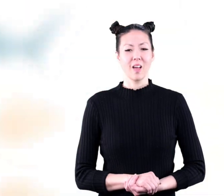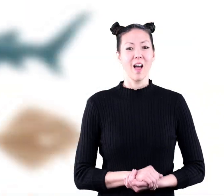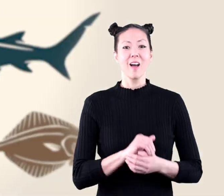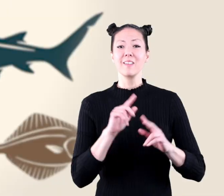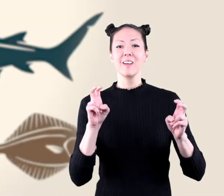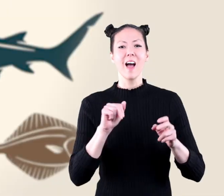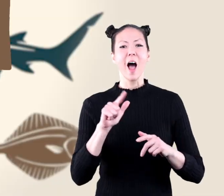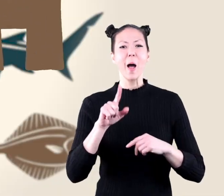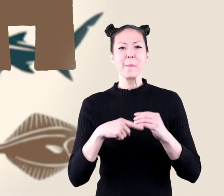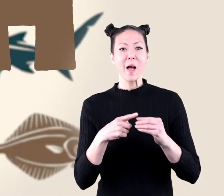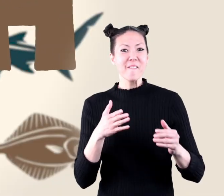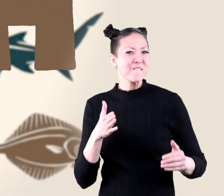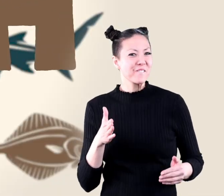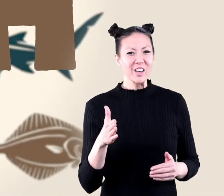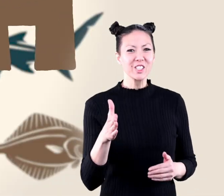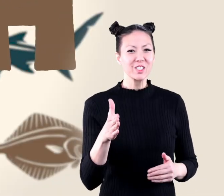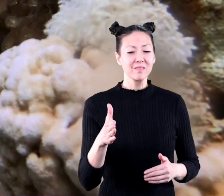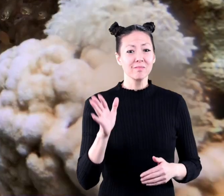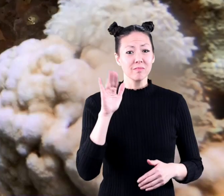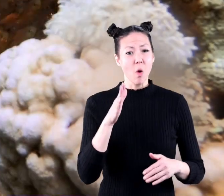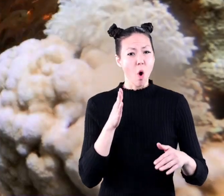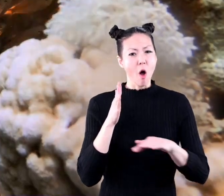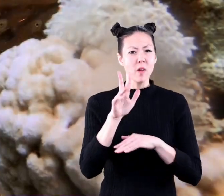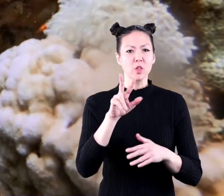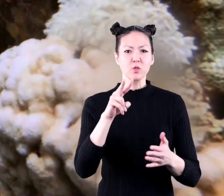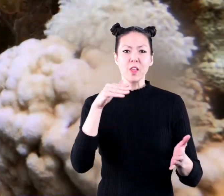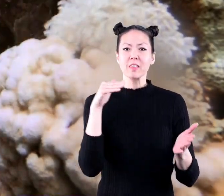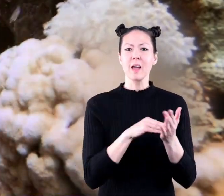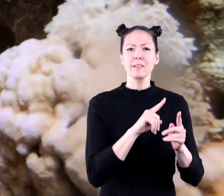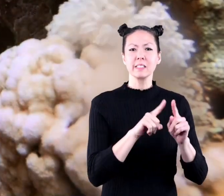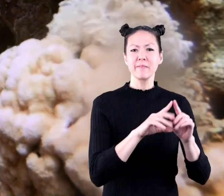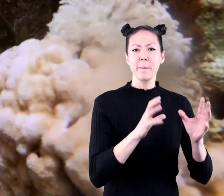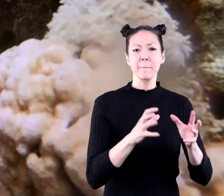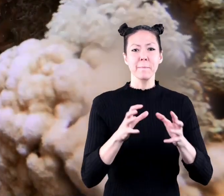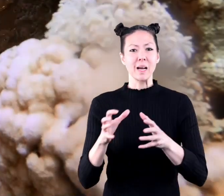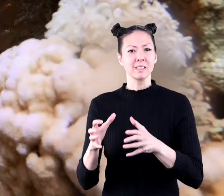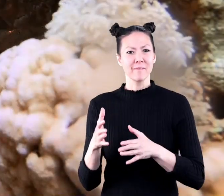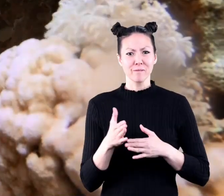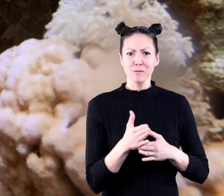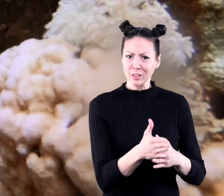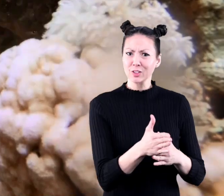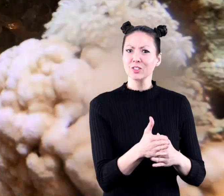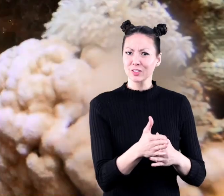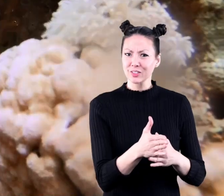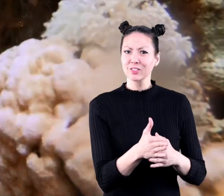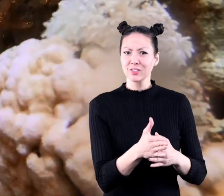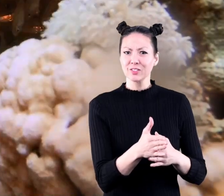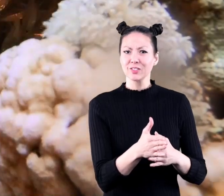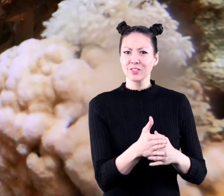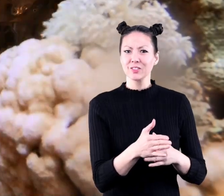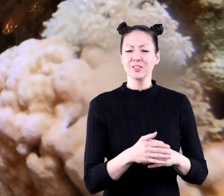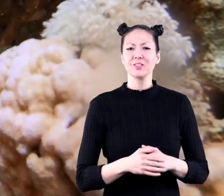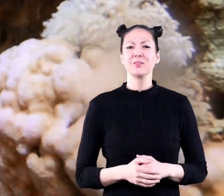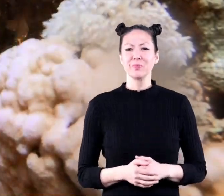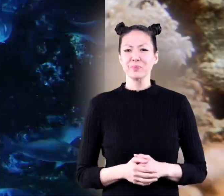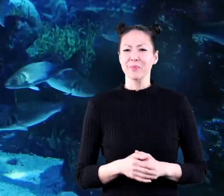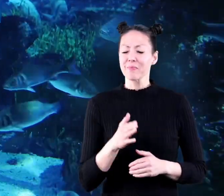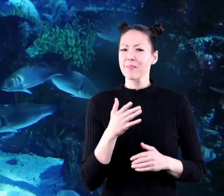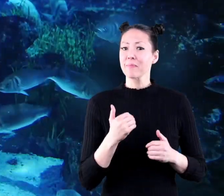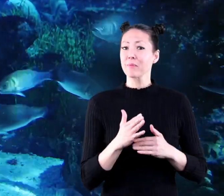all about fish there are over 32,000 different species of fish